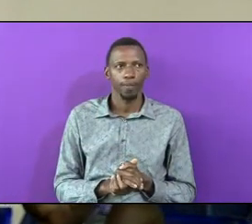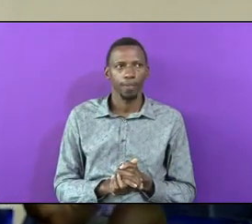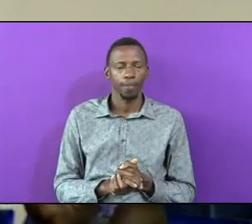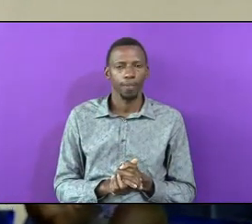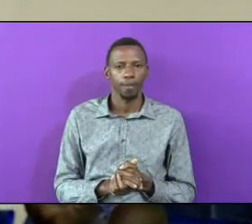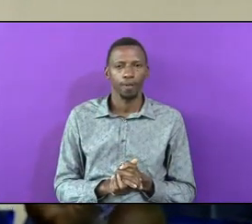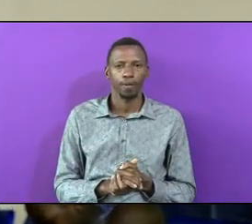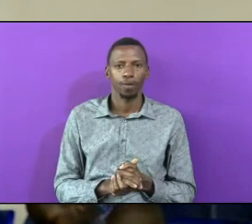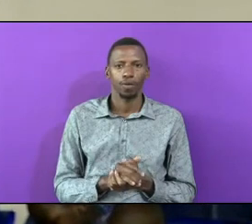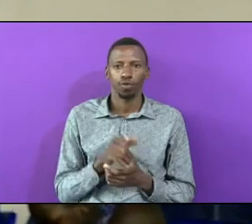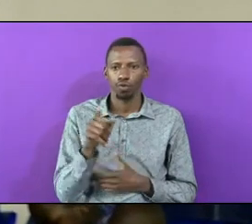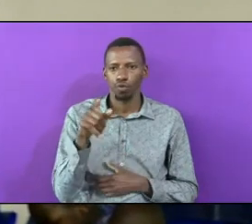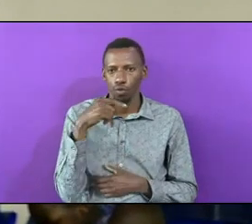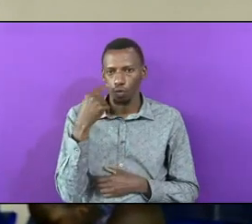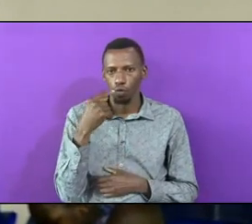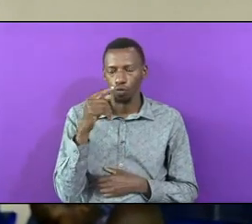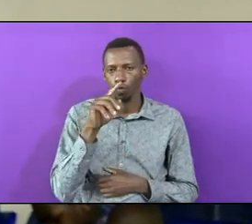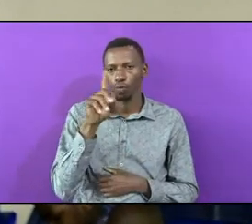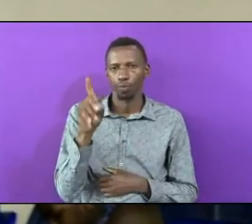Who You Are